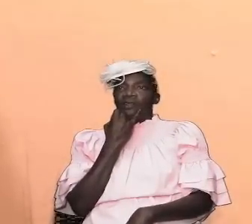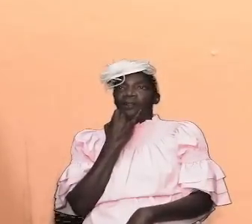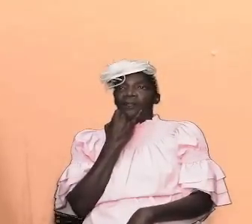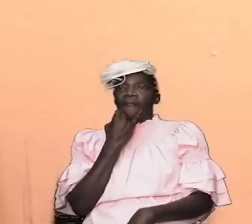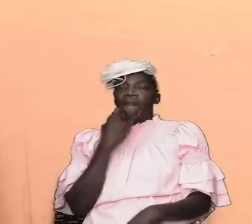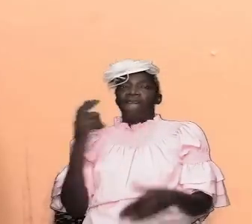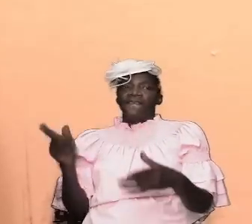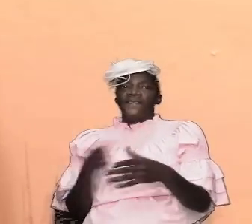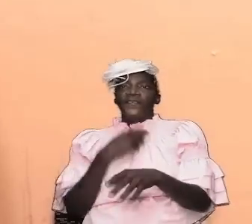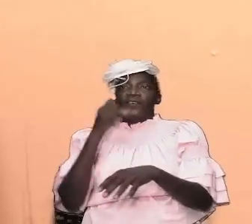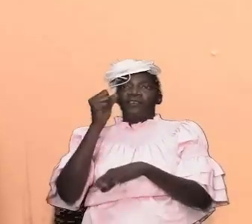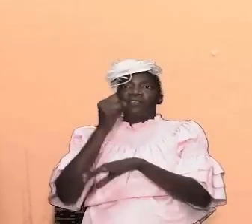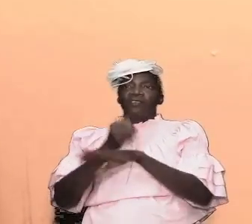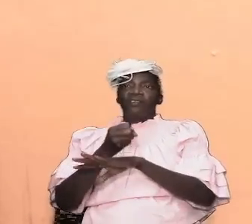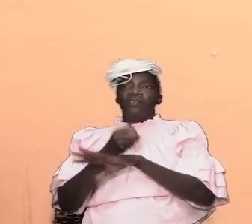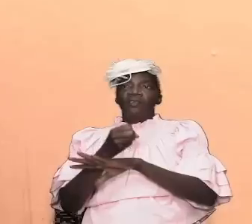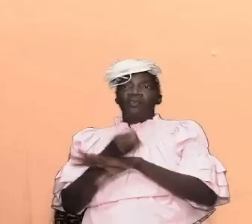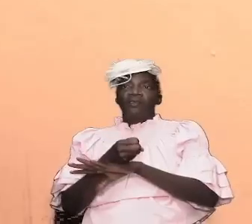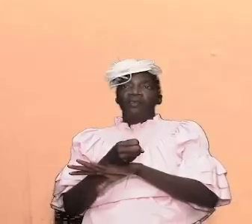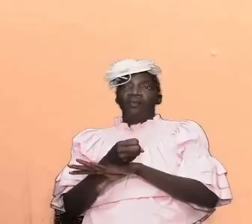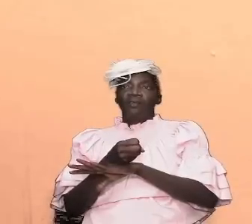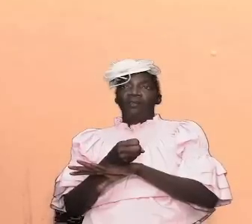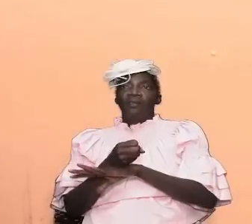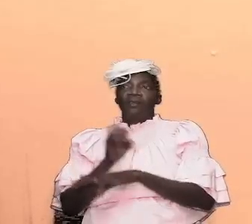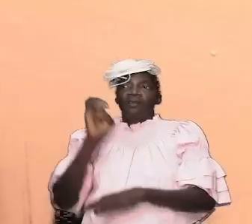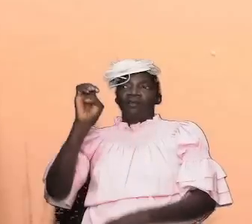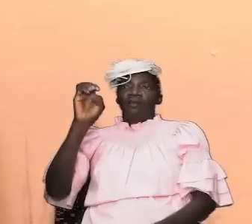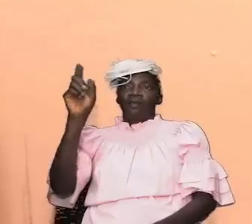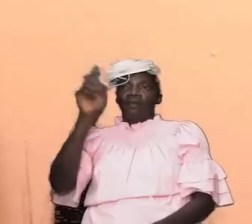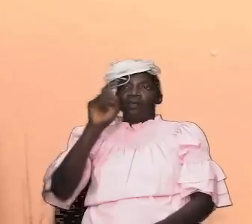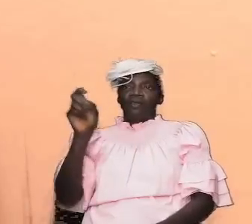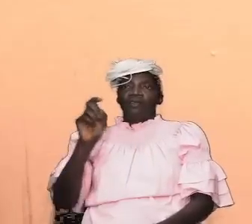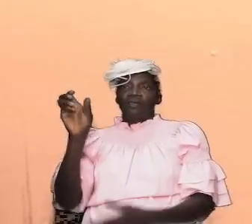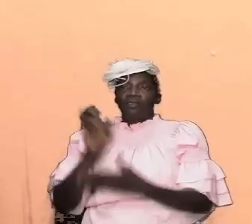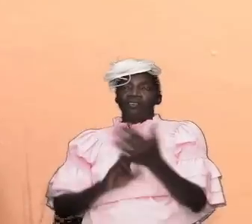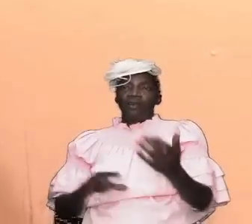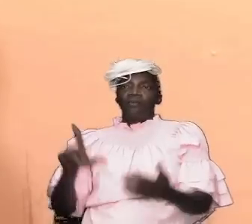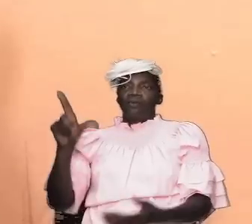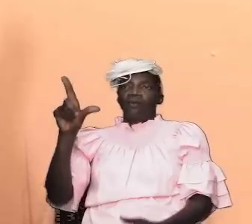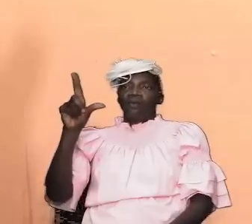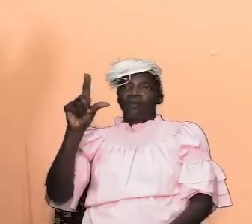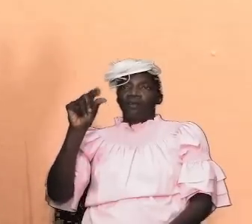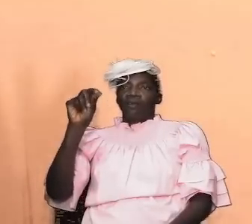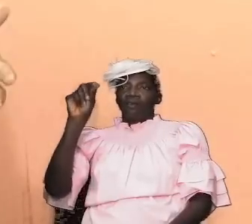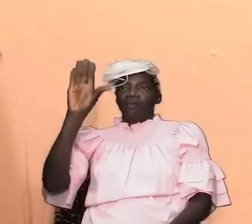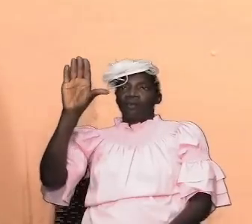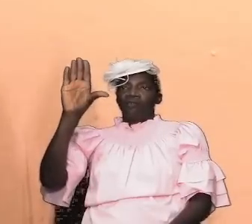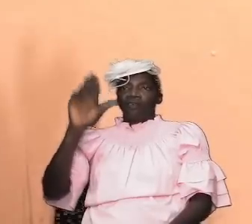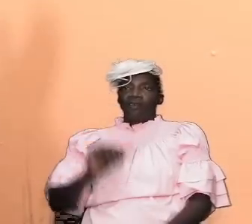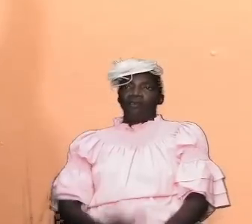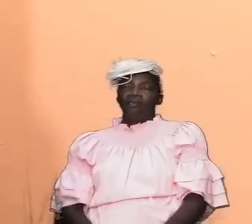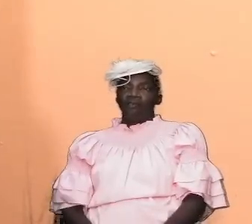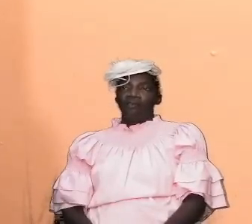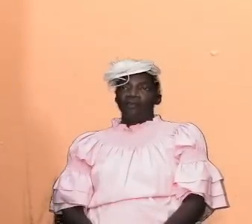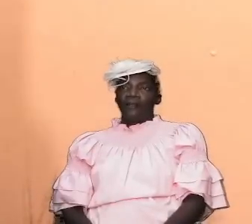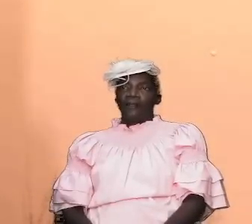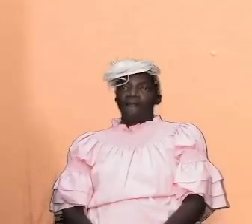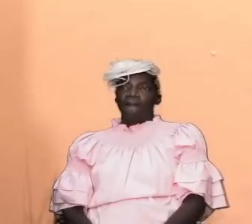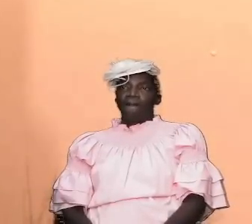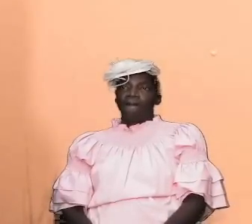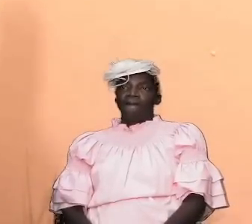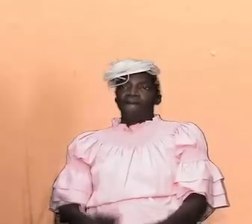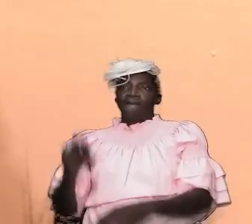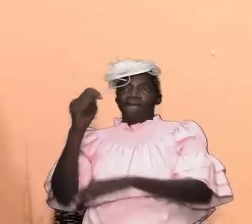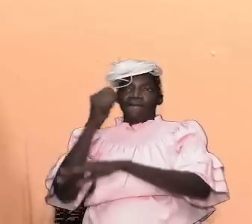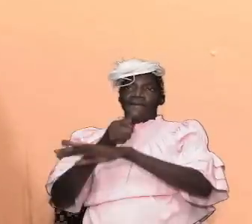first sanctuary uh let us go to exodus chapter 25 and this is this the tabernacle uh that